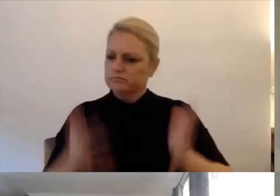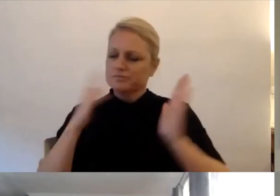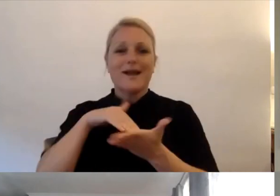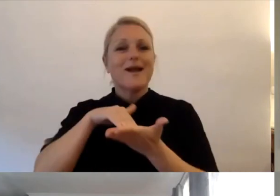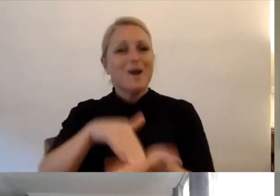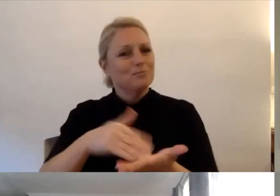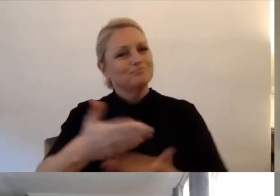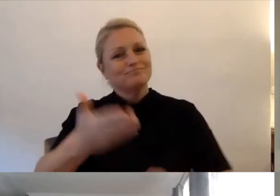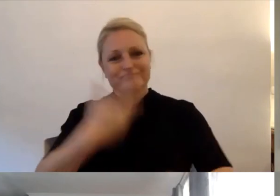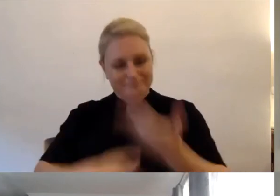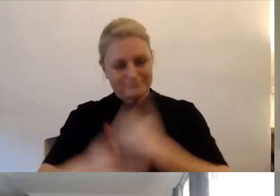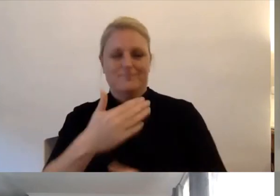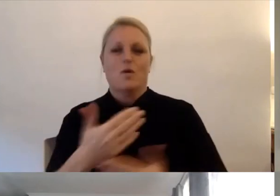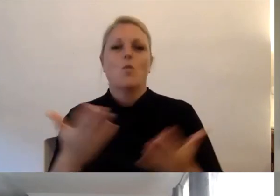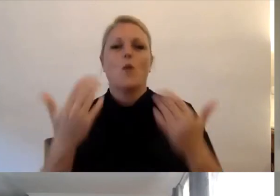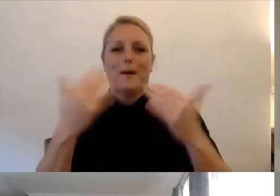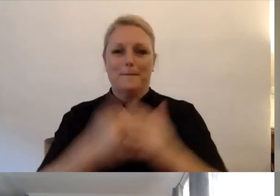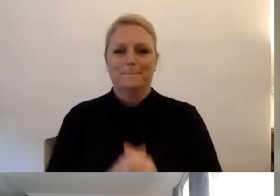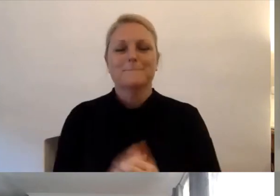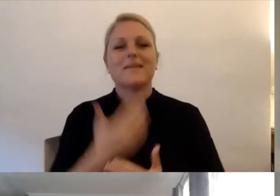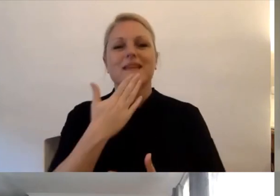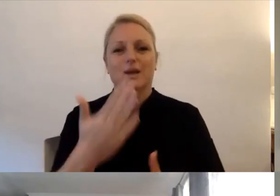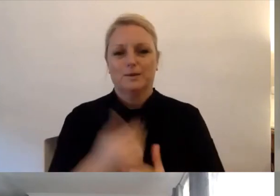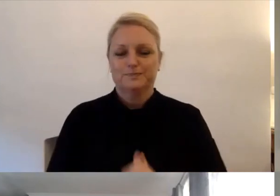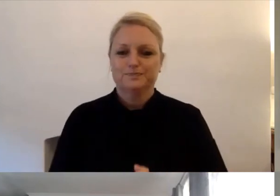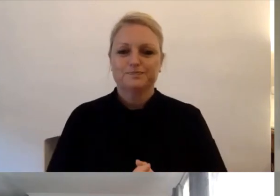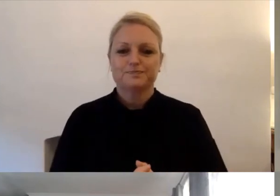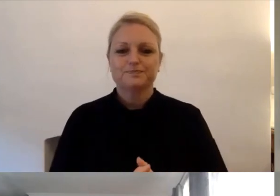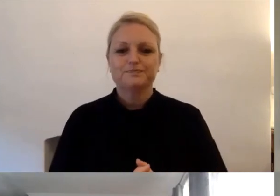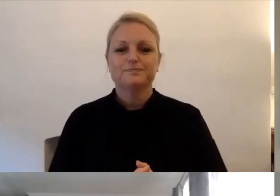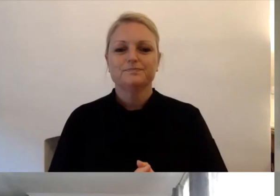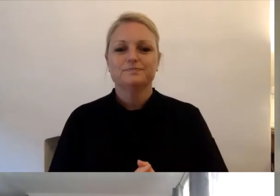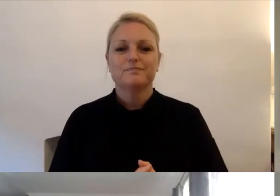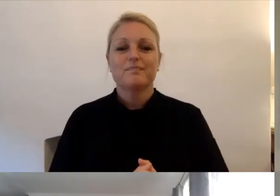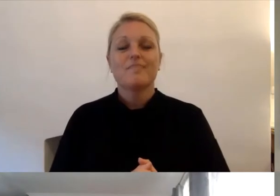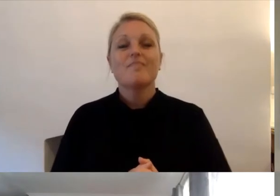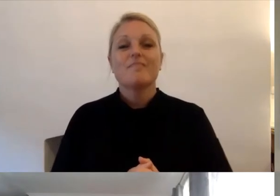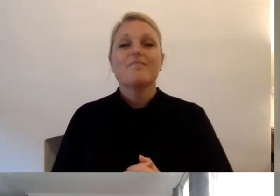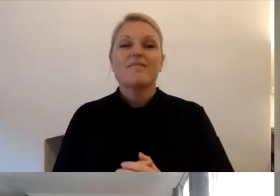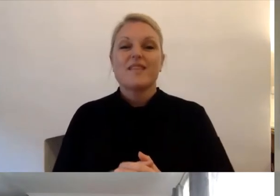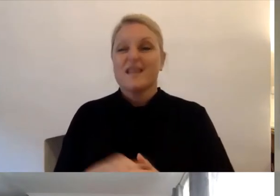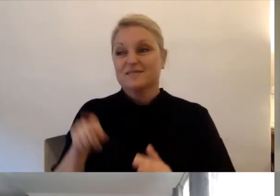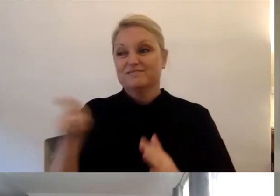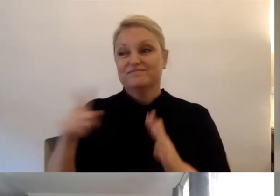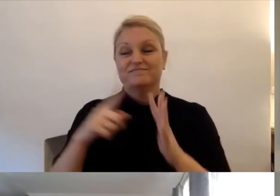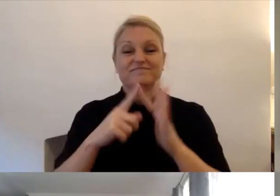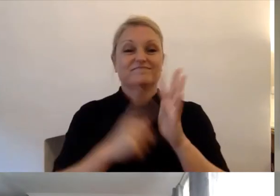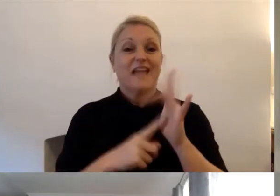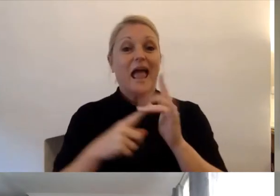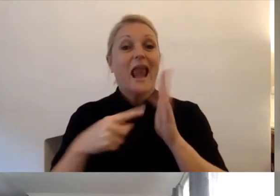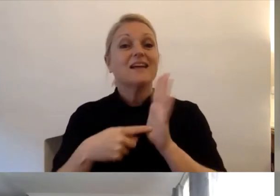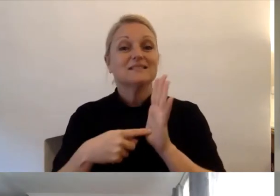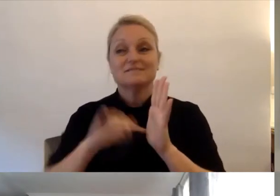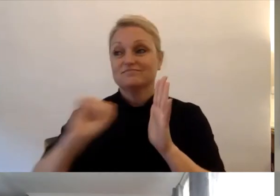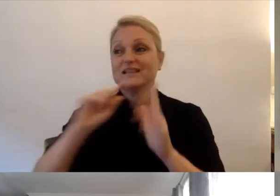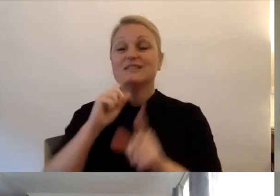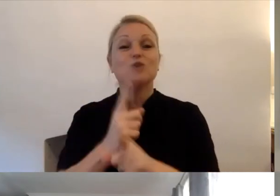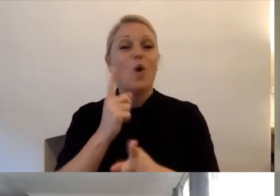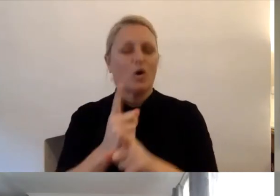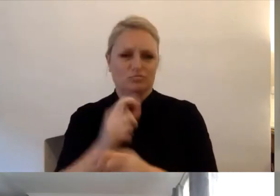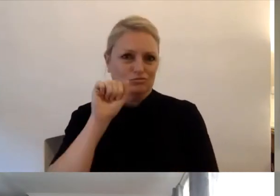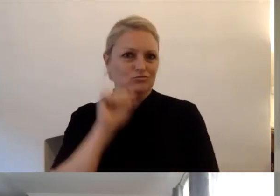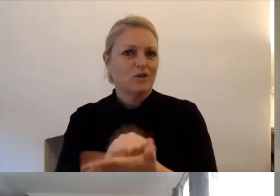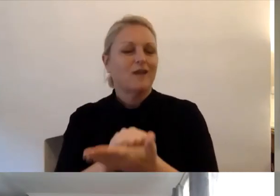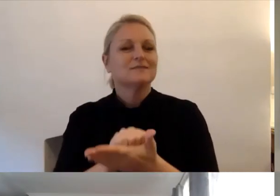you. Thanks, Elliot. What Elliot said is true. It can be really empowering to tell your story,